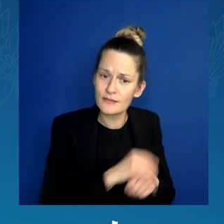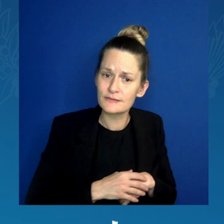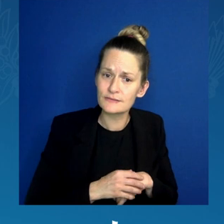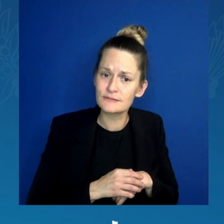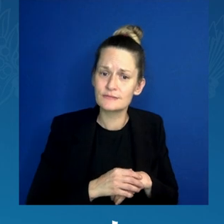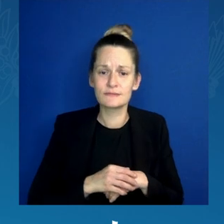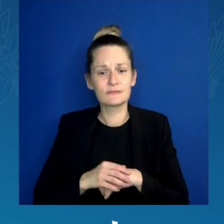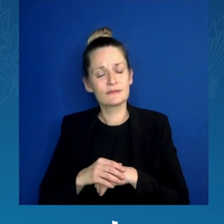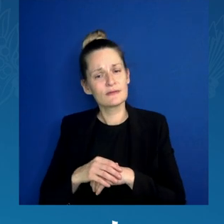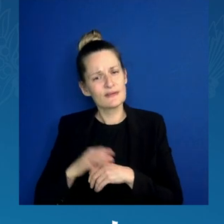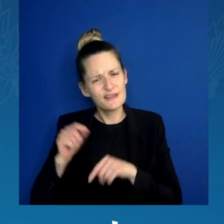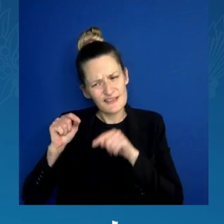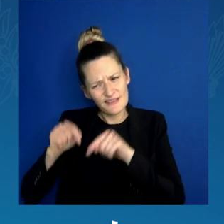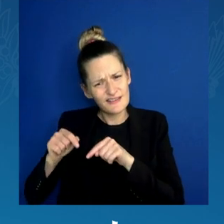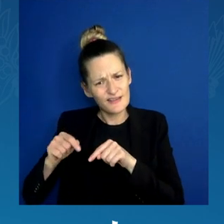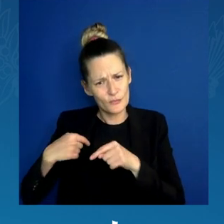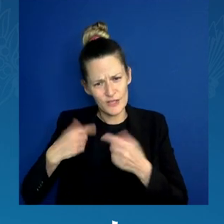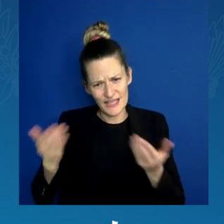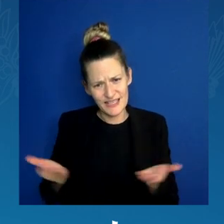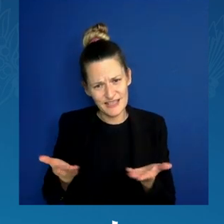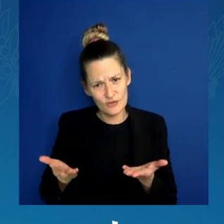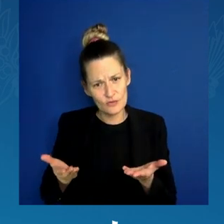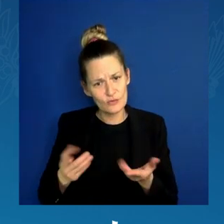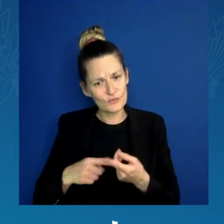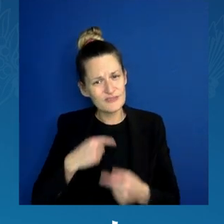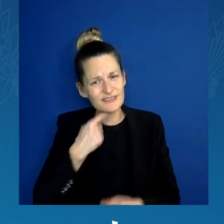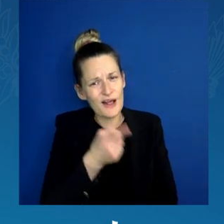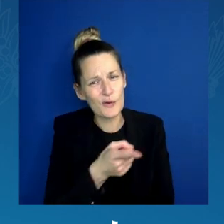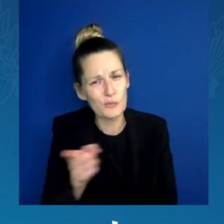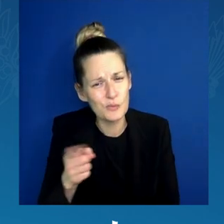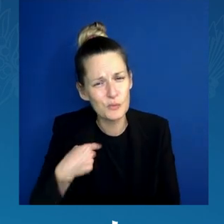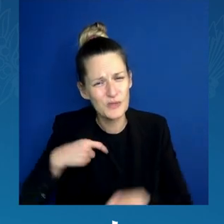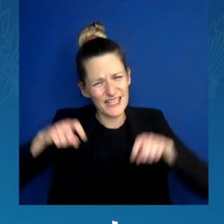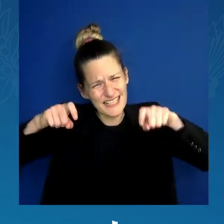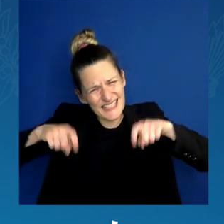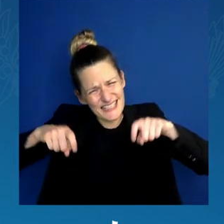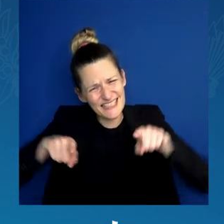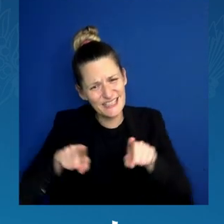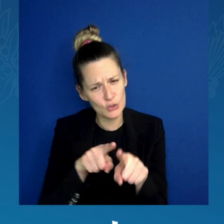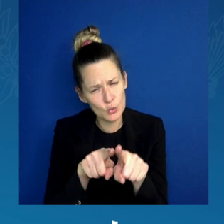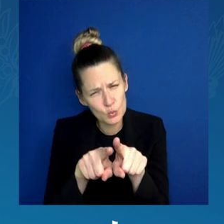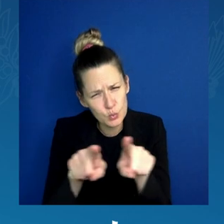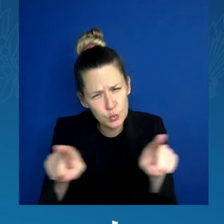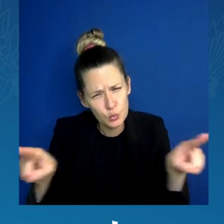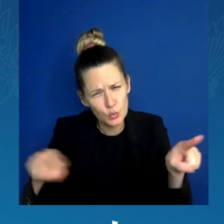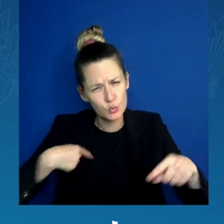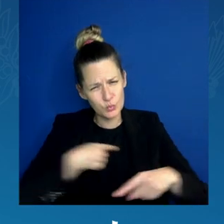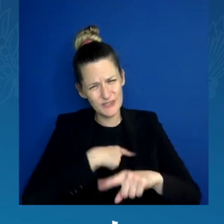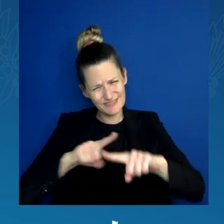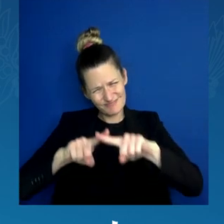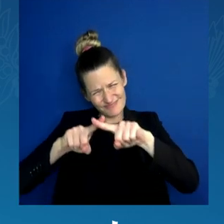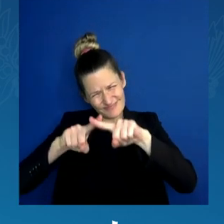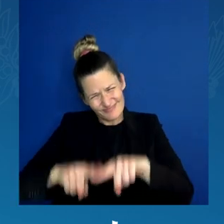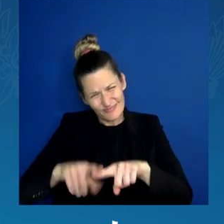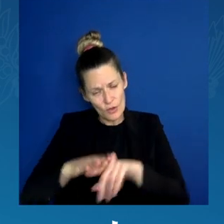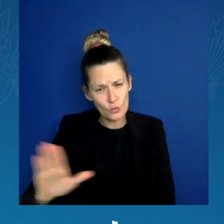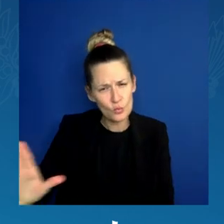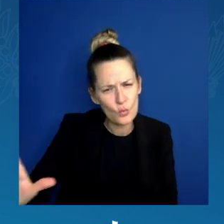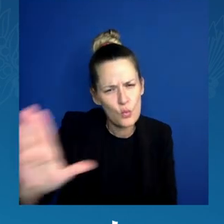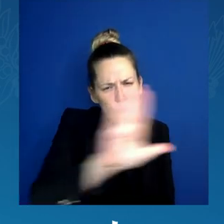you. We need your voices of clarity, of purpose.